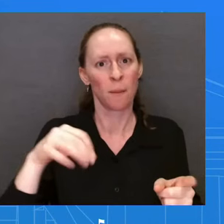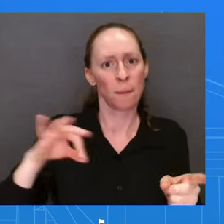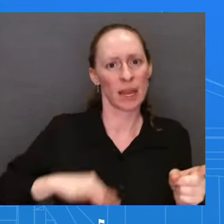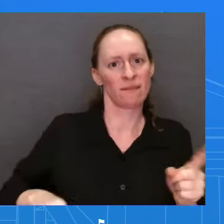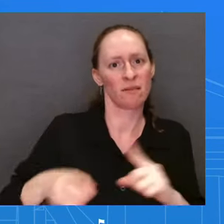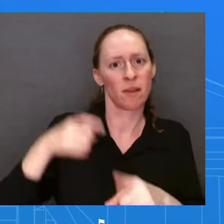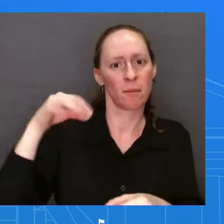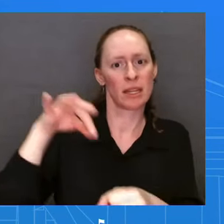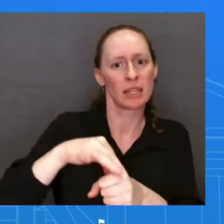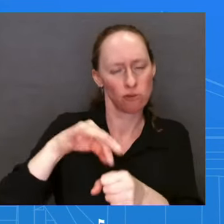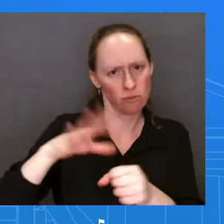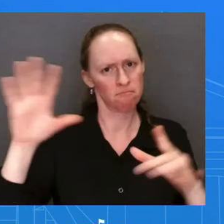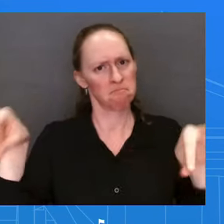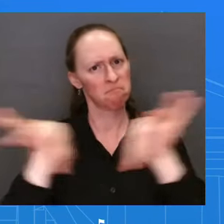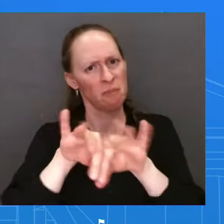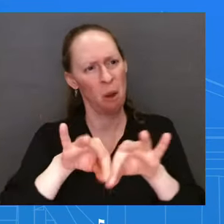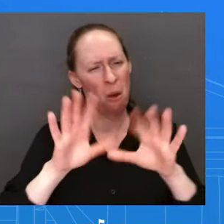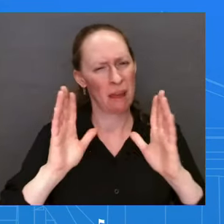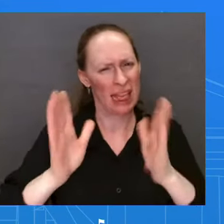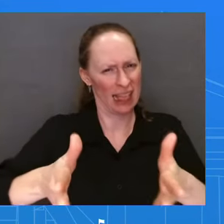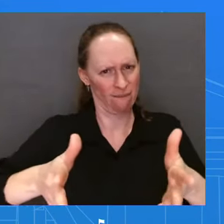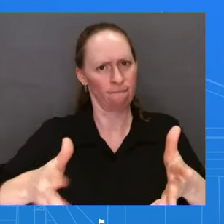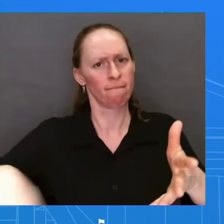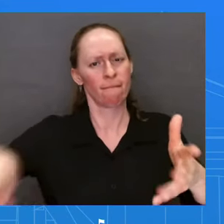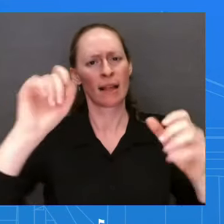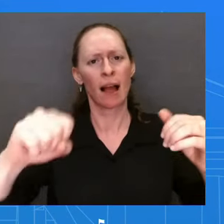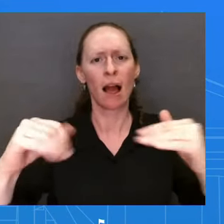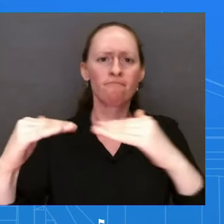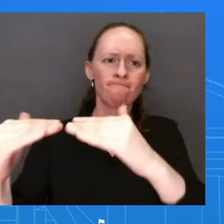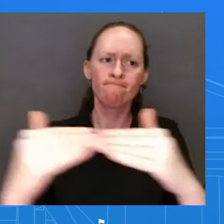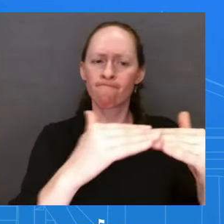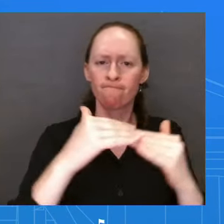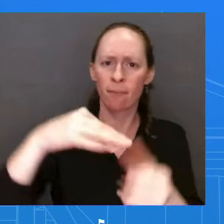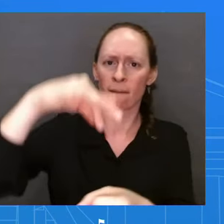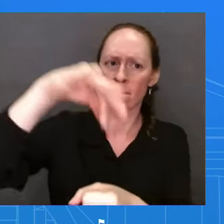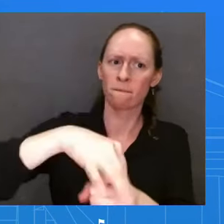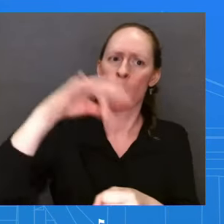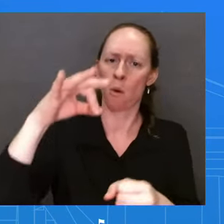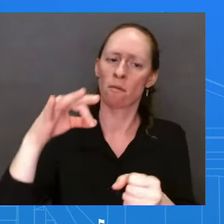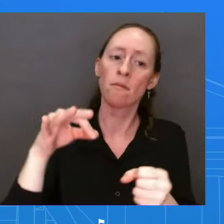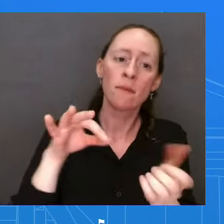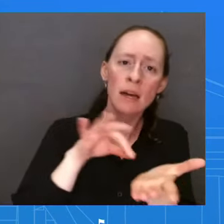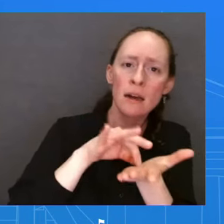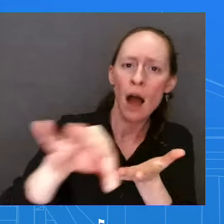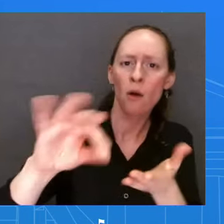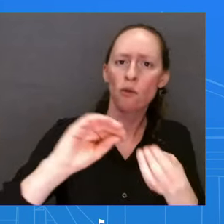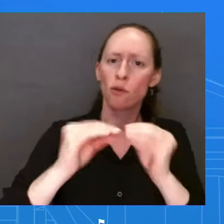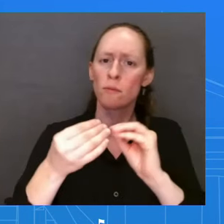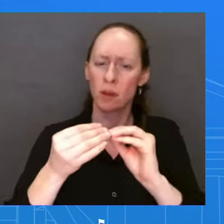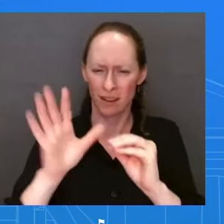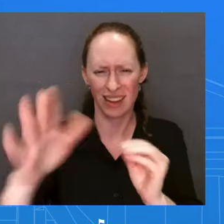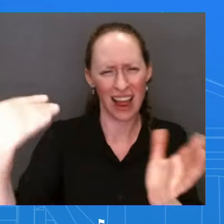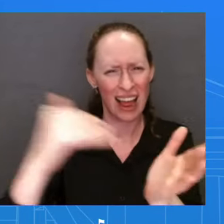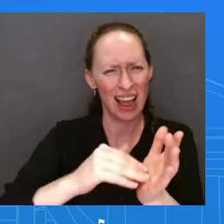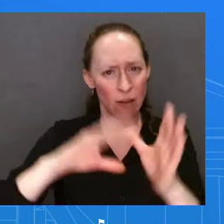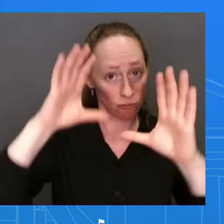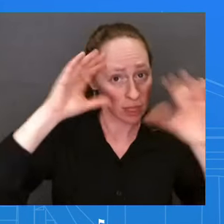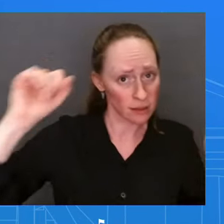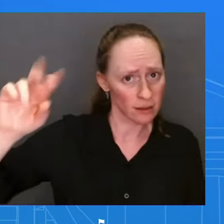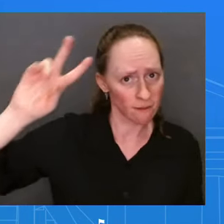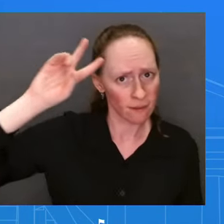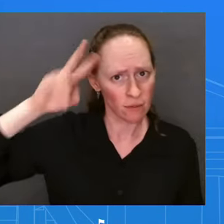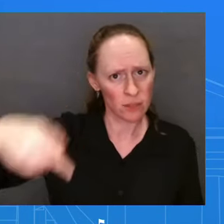Again, as you just heard me say, the President and the Vice President have made this a significant priority since they first entered office,